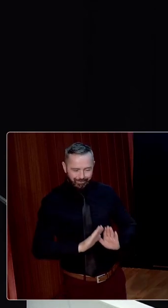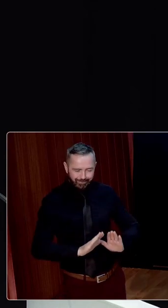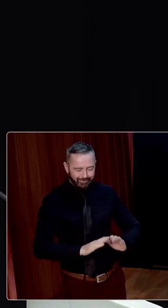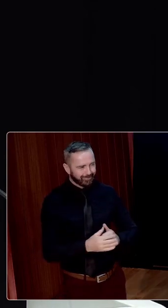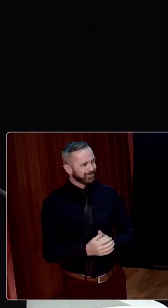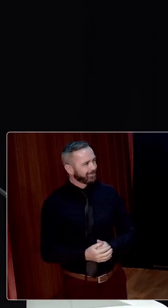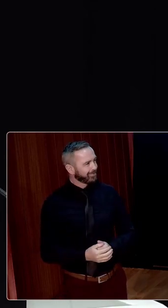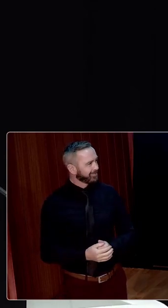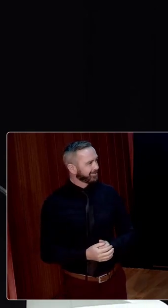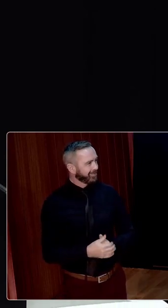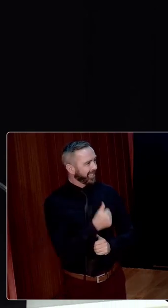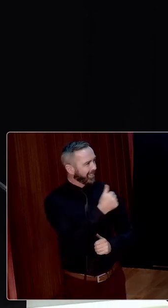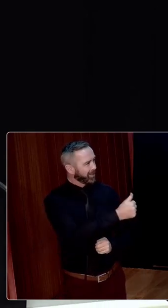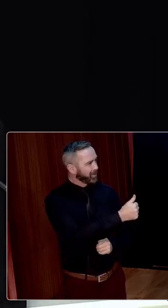bit slower.